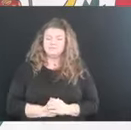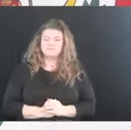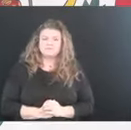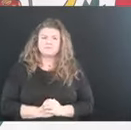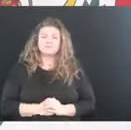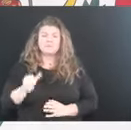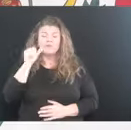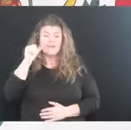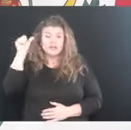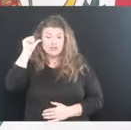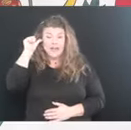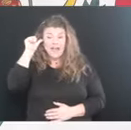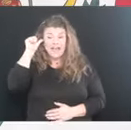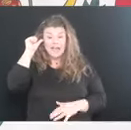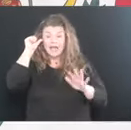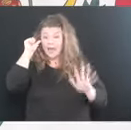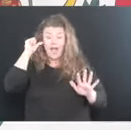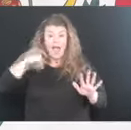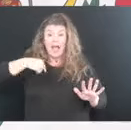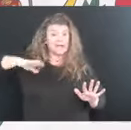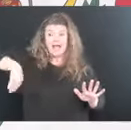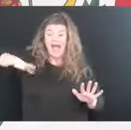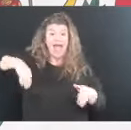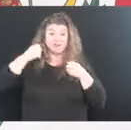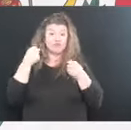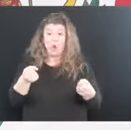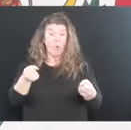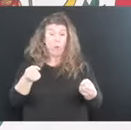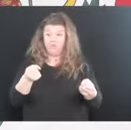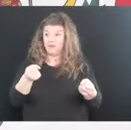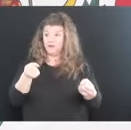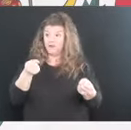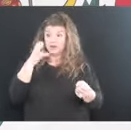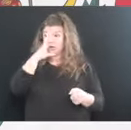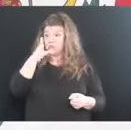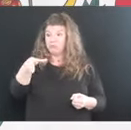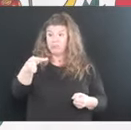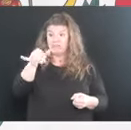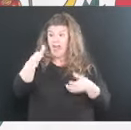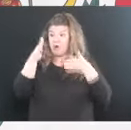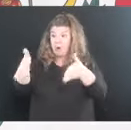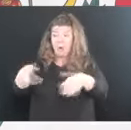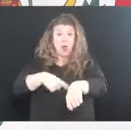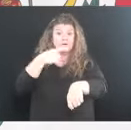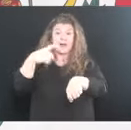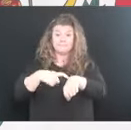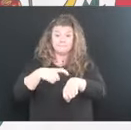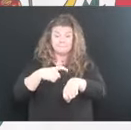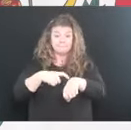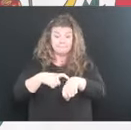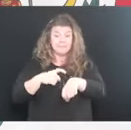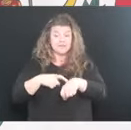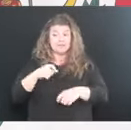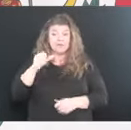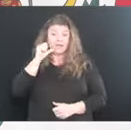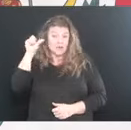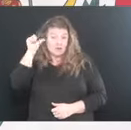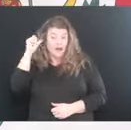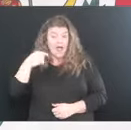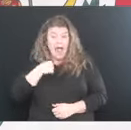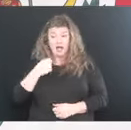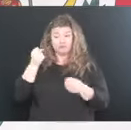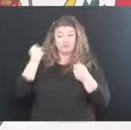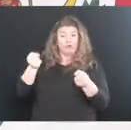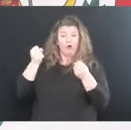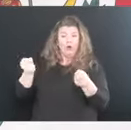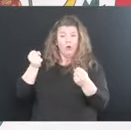yesterday, because I hadn't been through this road for a long, long, long time, and I just did it, you know, just to see what, what